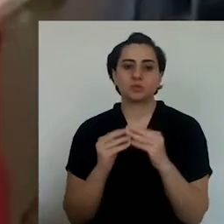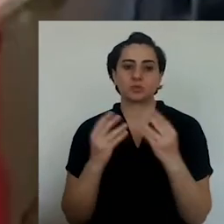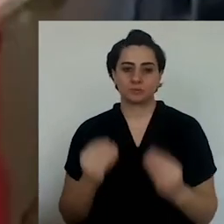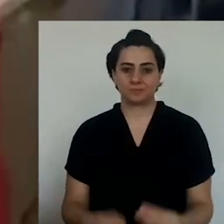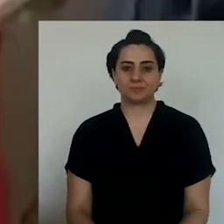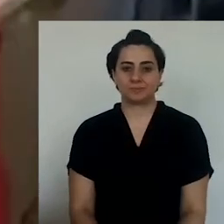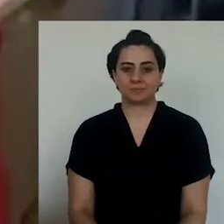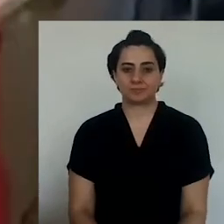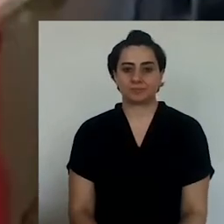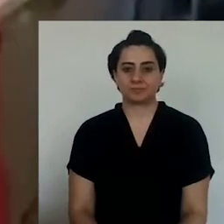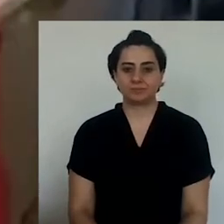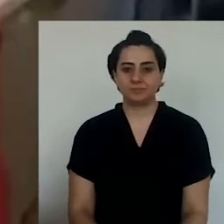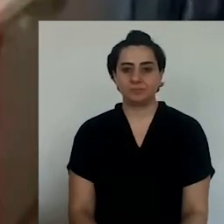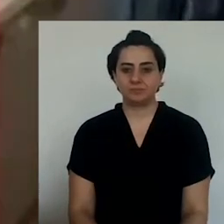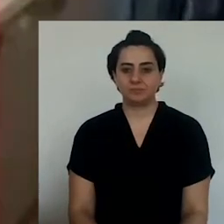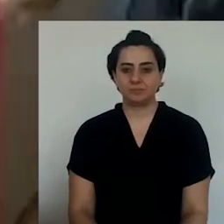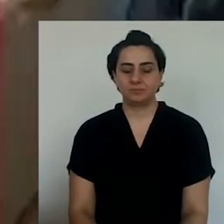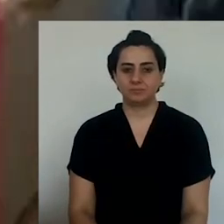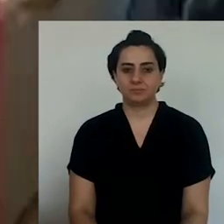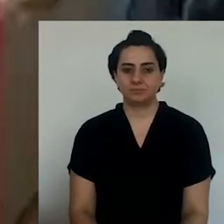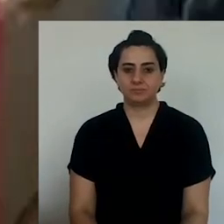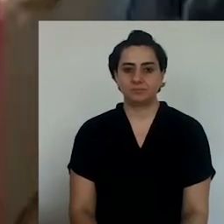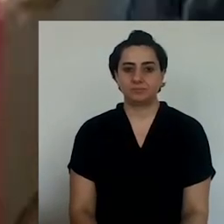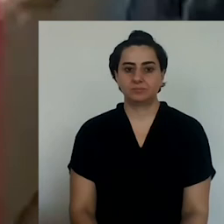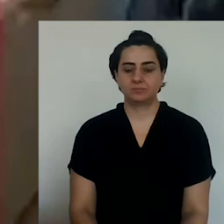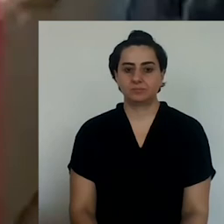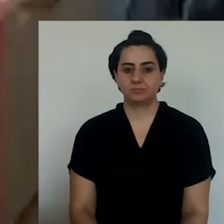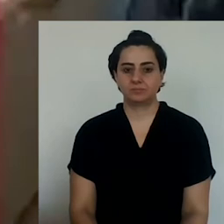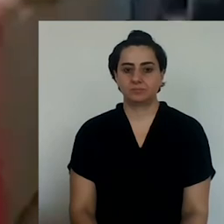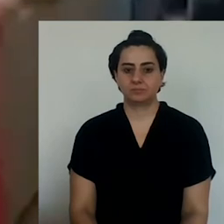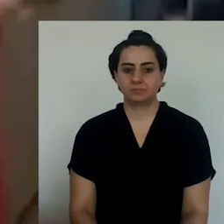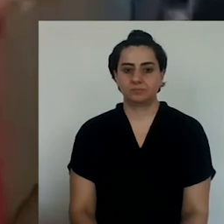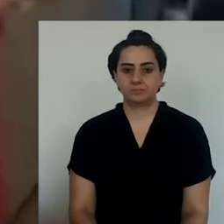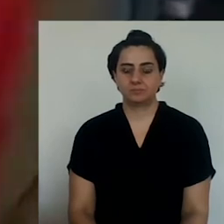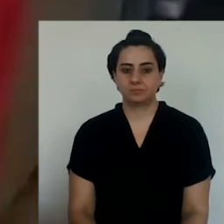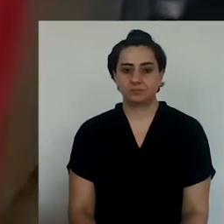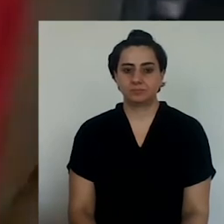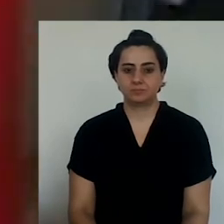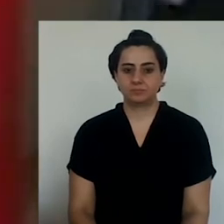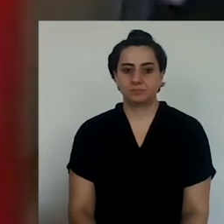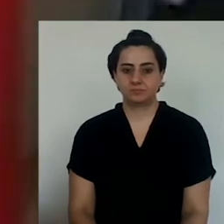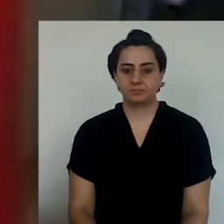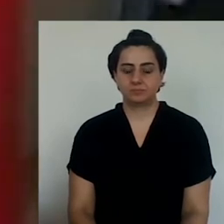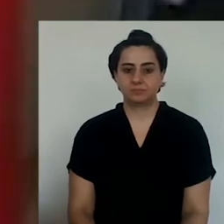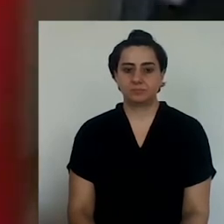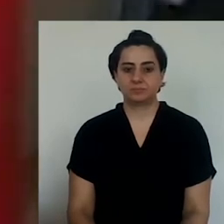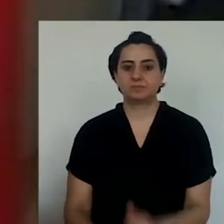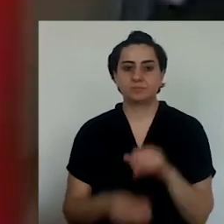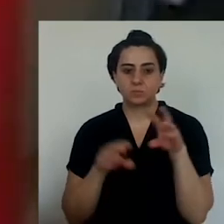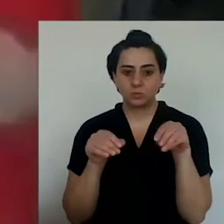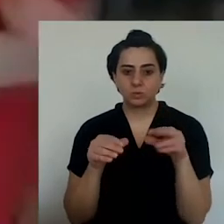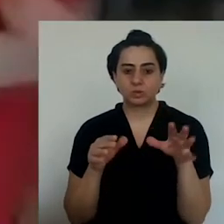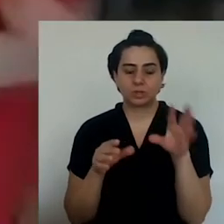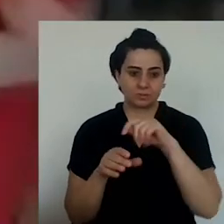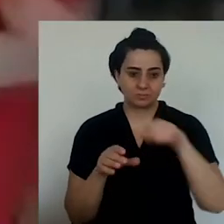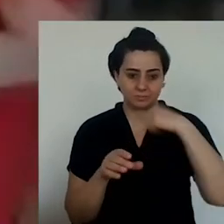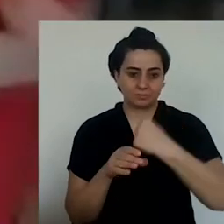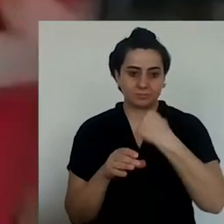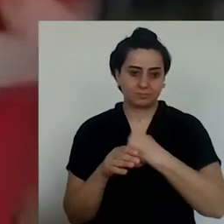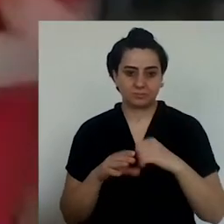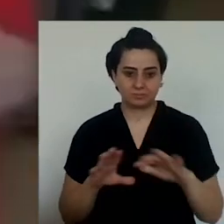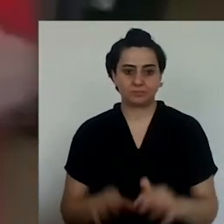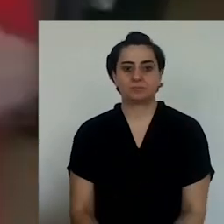sauce goes with any type of materials, including boiled ones.